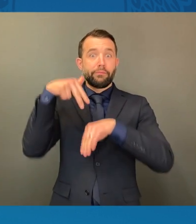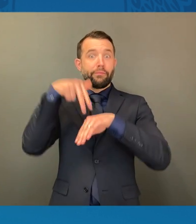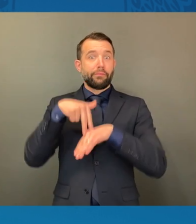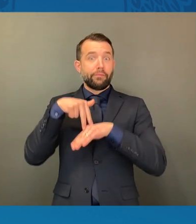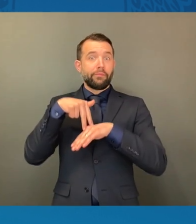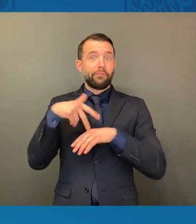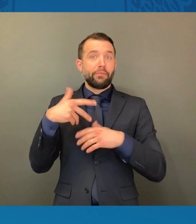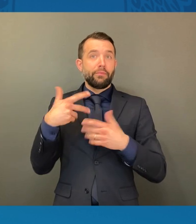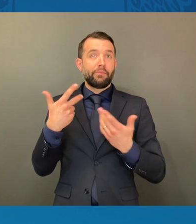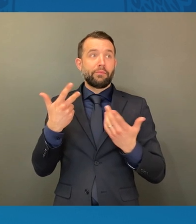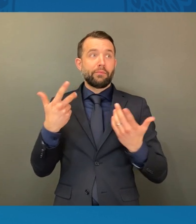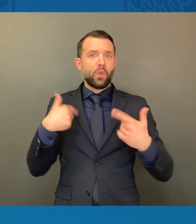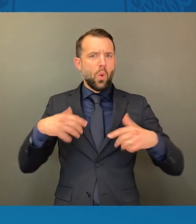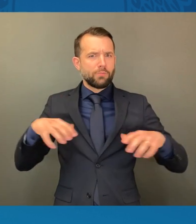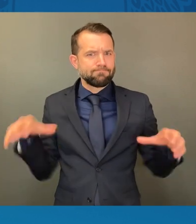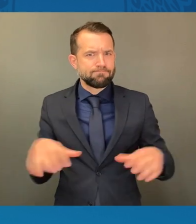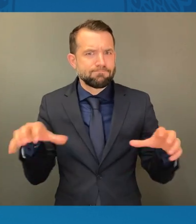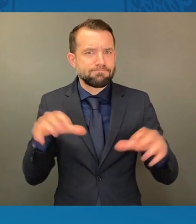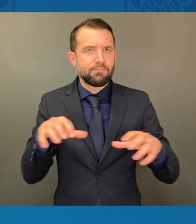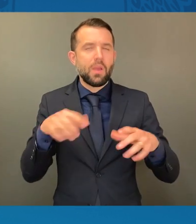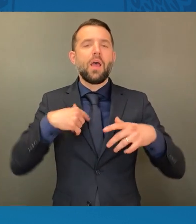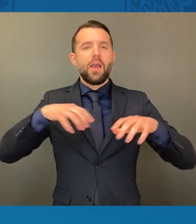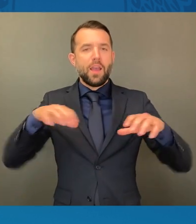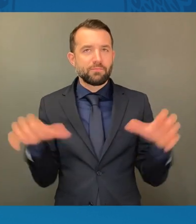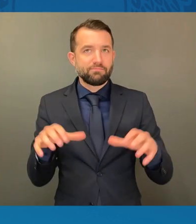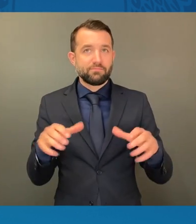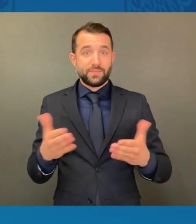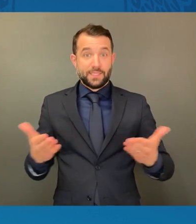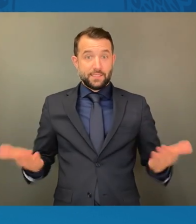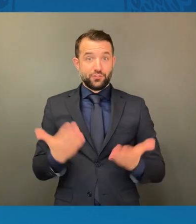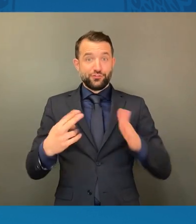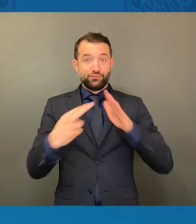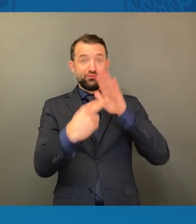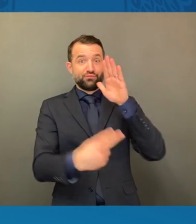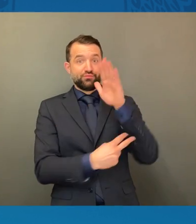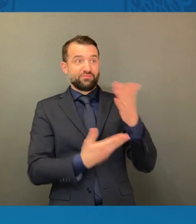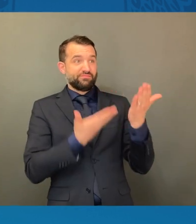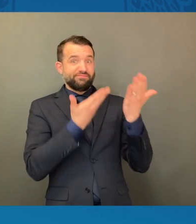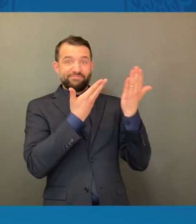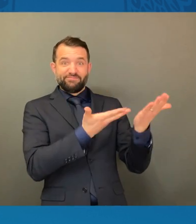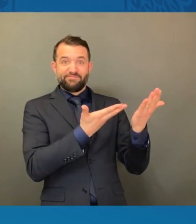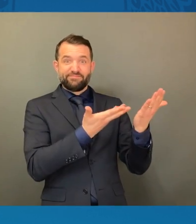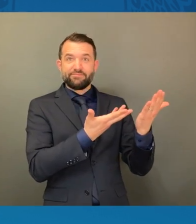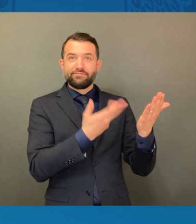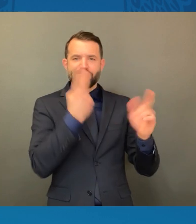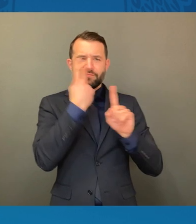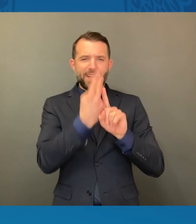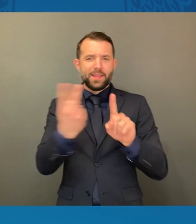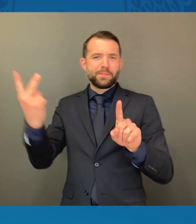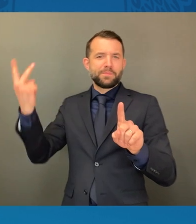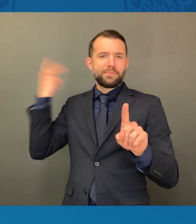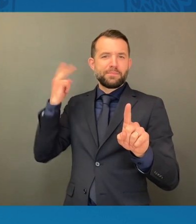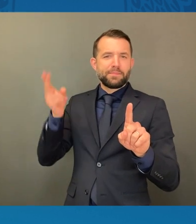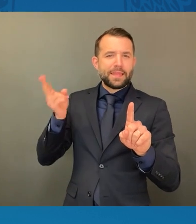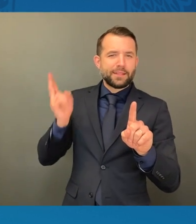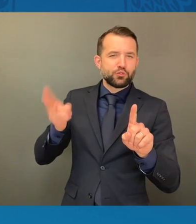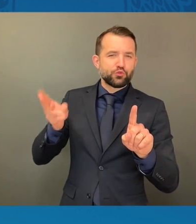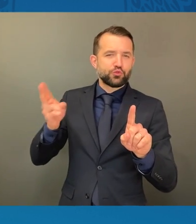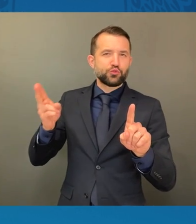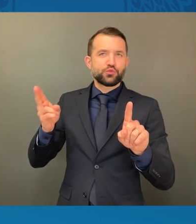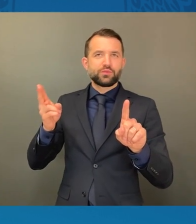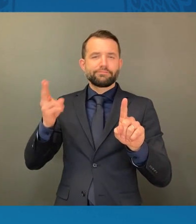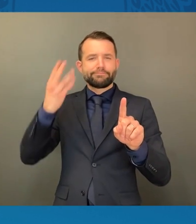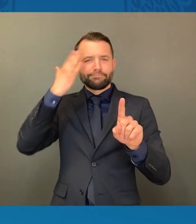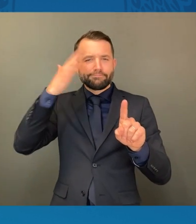Gathered at this bridge, reflecting on its history, yes, I know the path forward